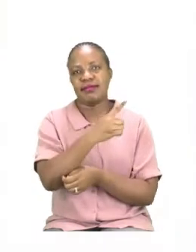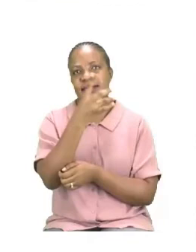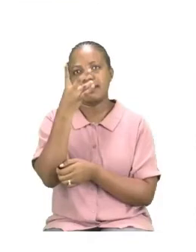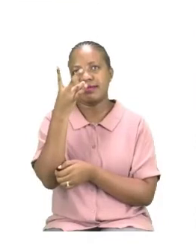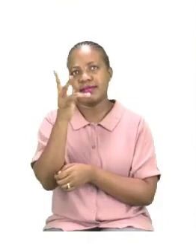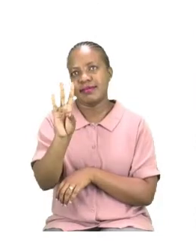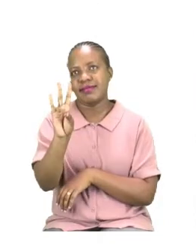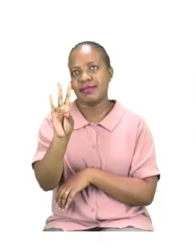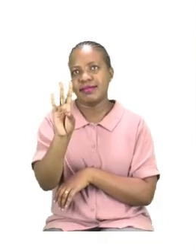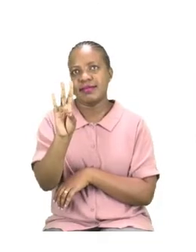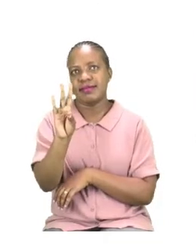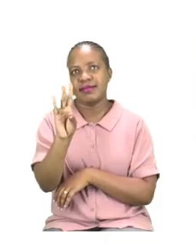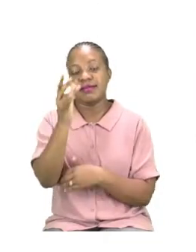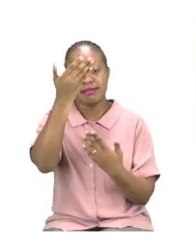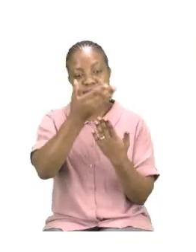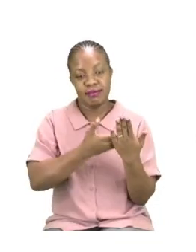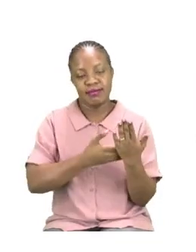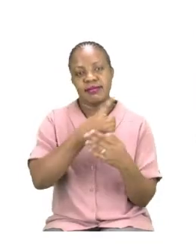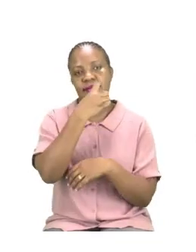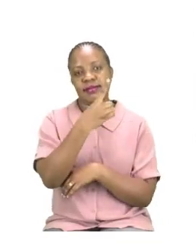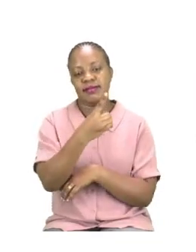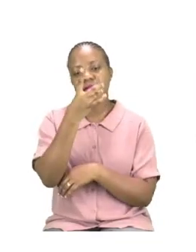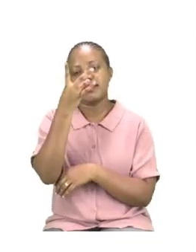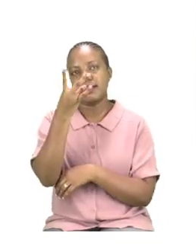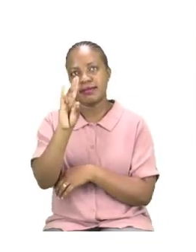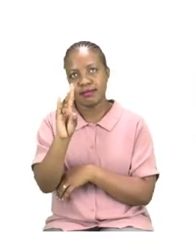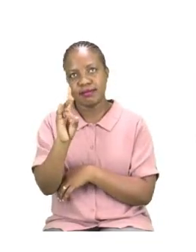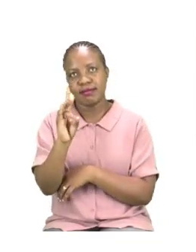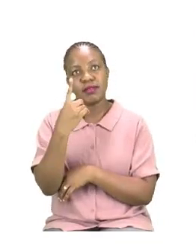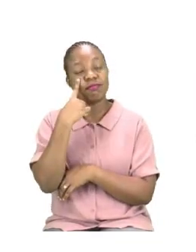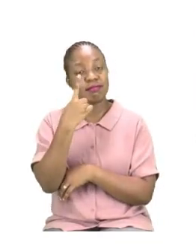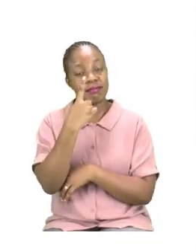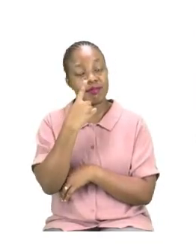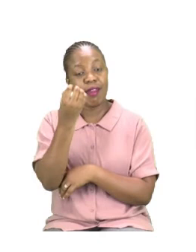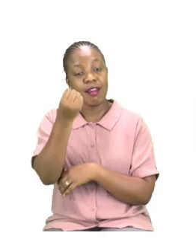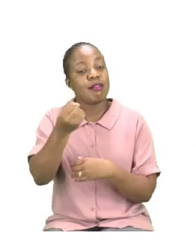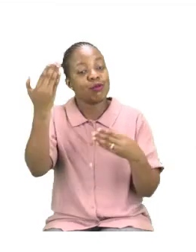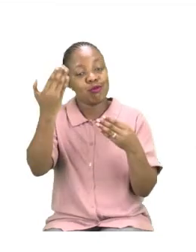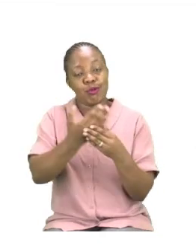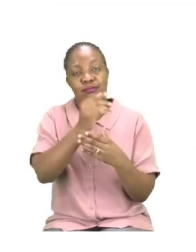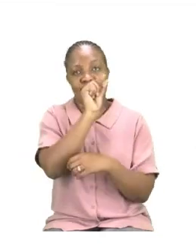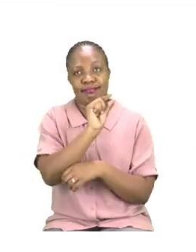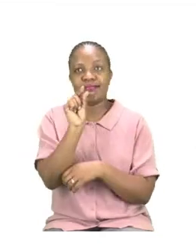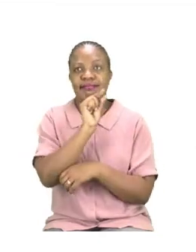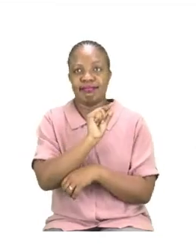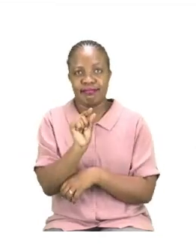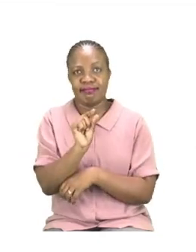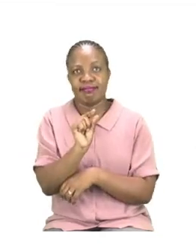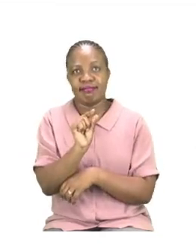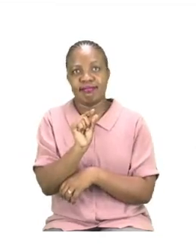On page 17 you can see that we have some new vocabulary words. Now remember